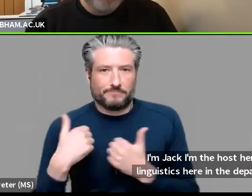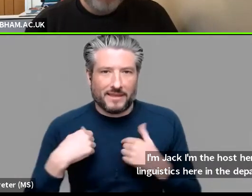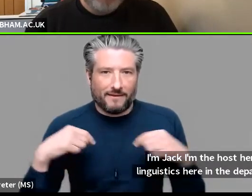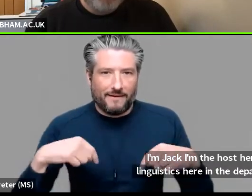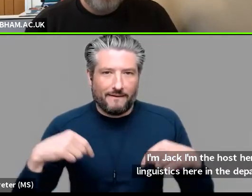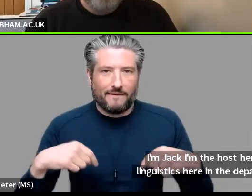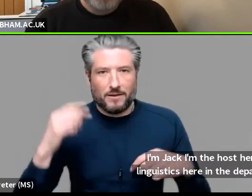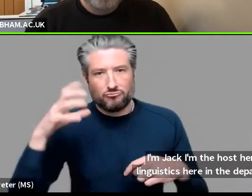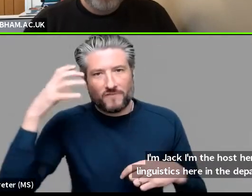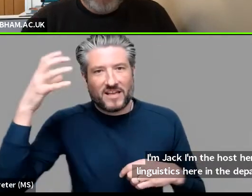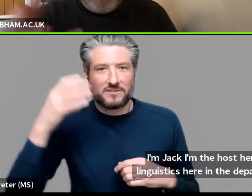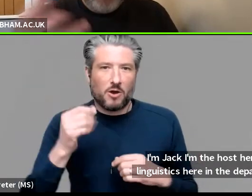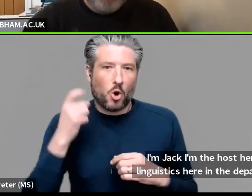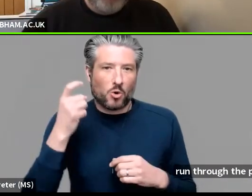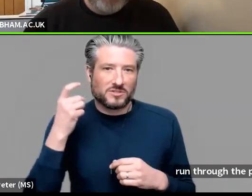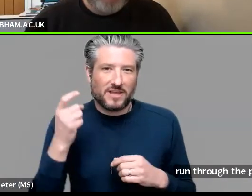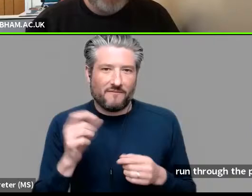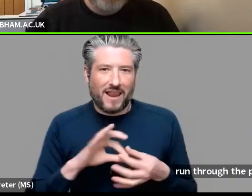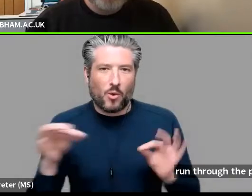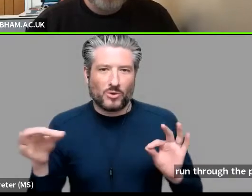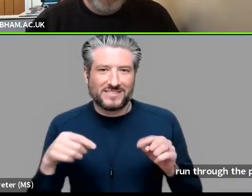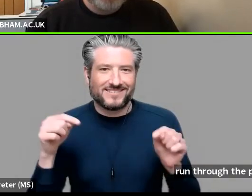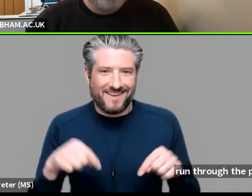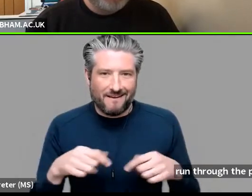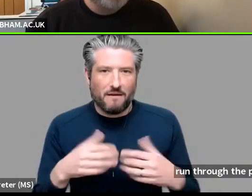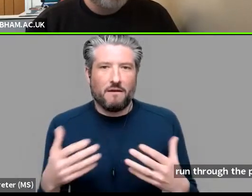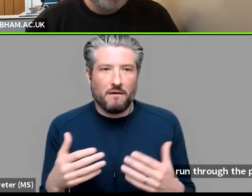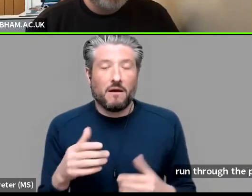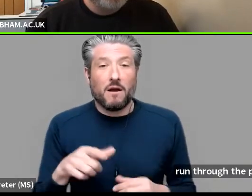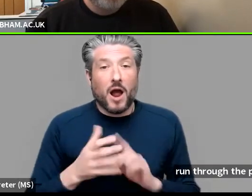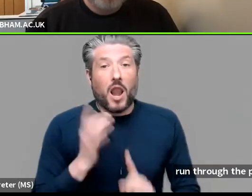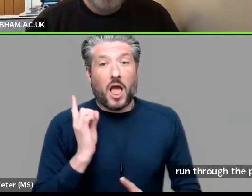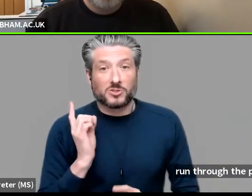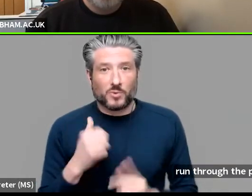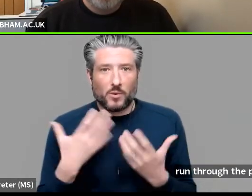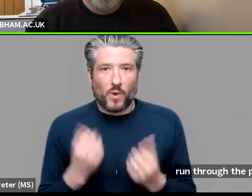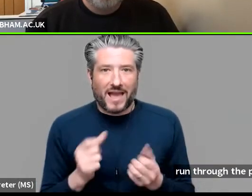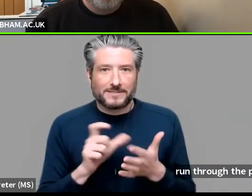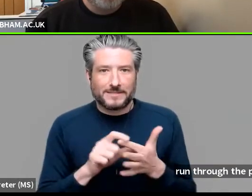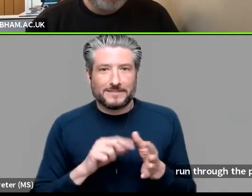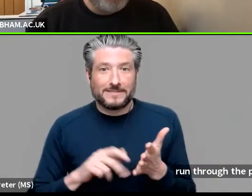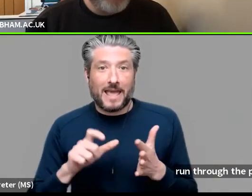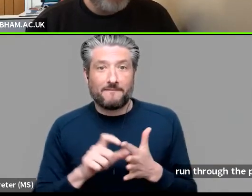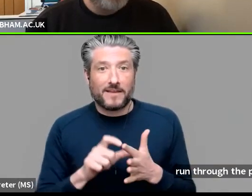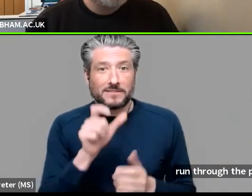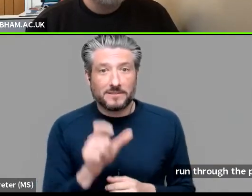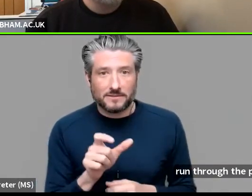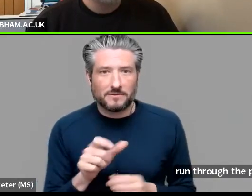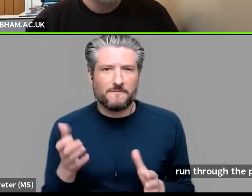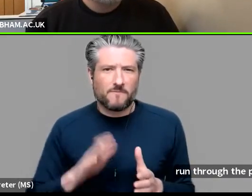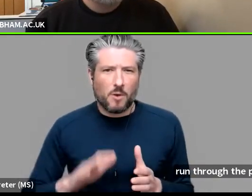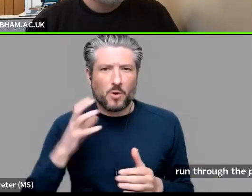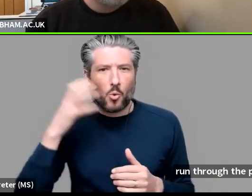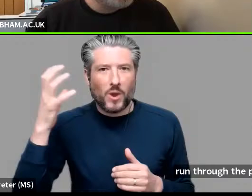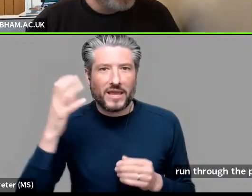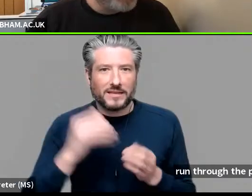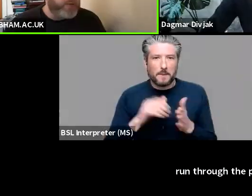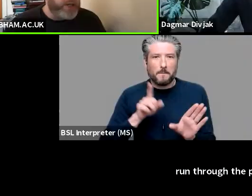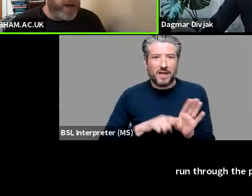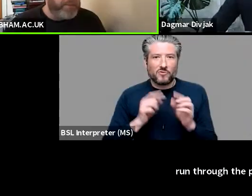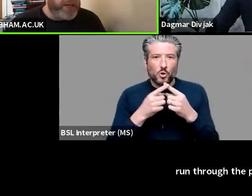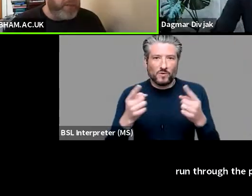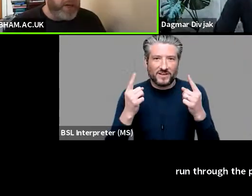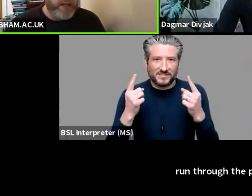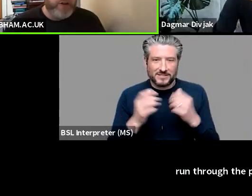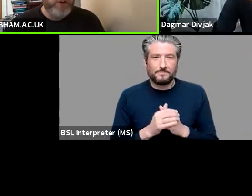quickly um starting with david who's first on my screen so we had david last week um who came from queen mary university uh we are joined